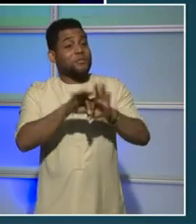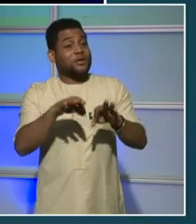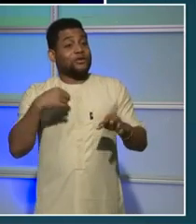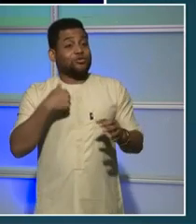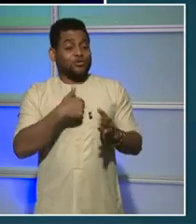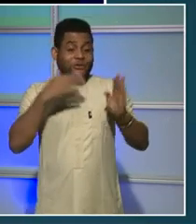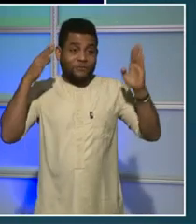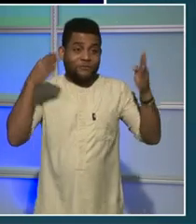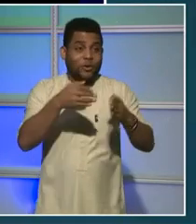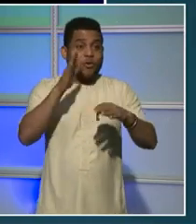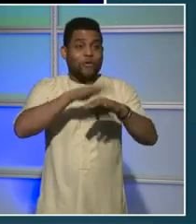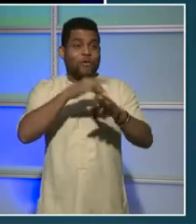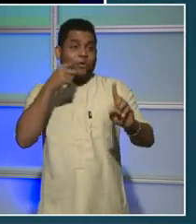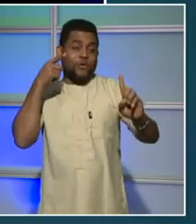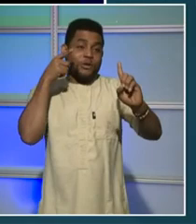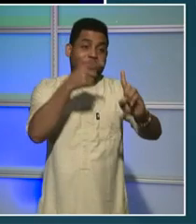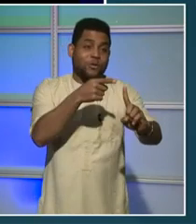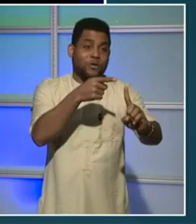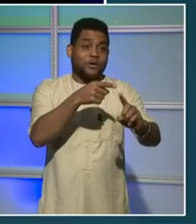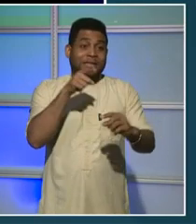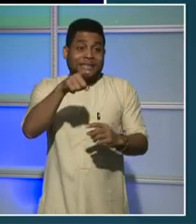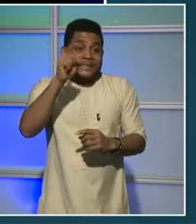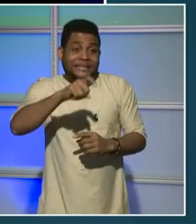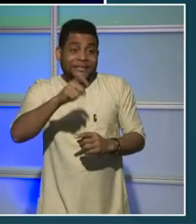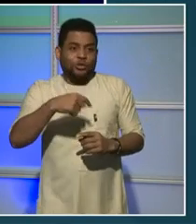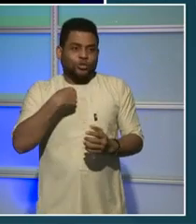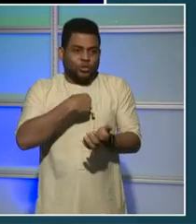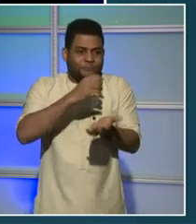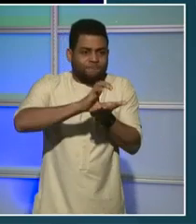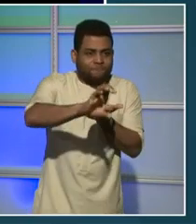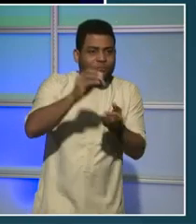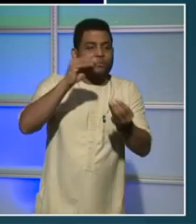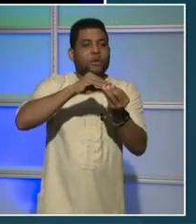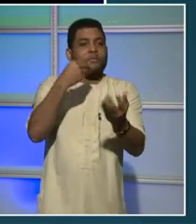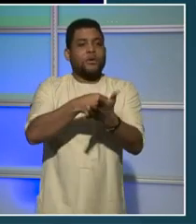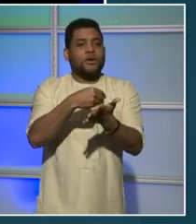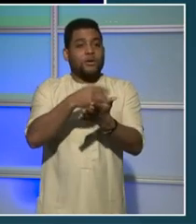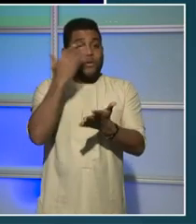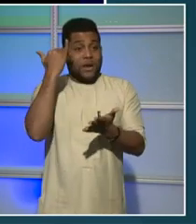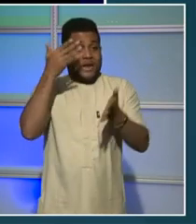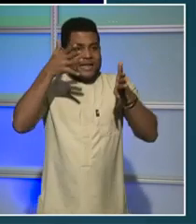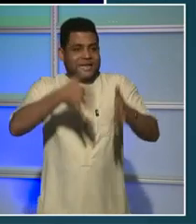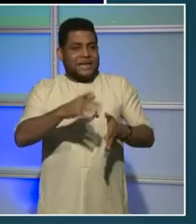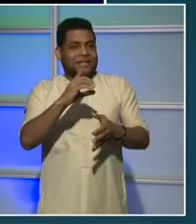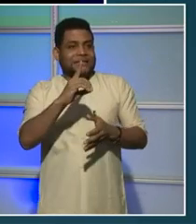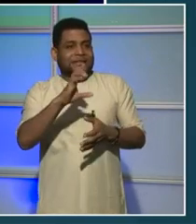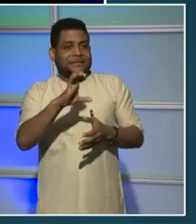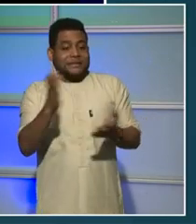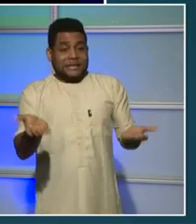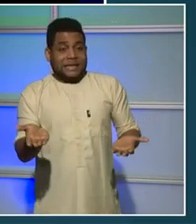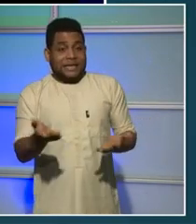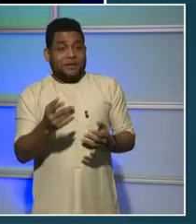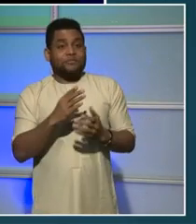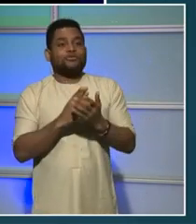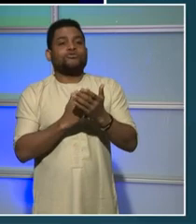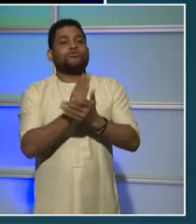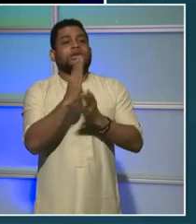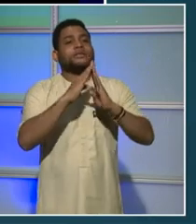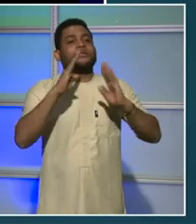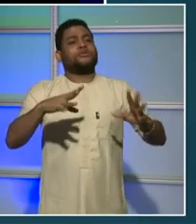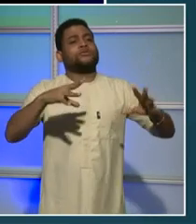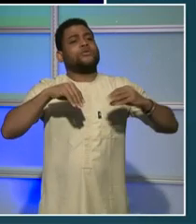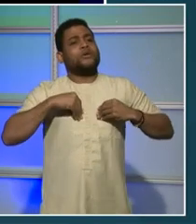because we are a city where shelter is a right. There is a right to shelter in Washington, D.C.